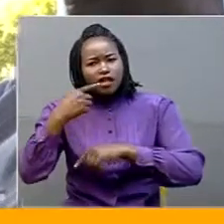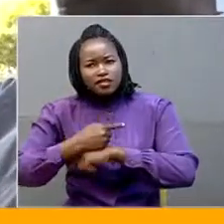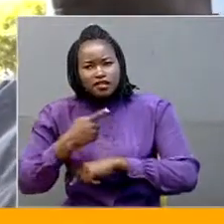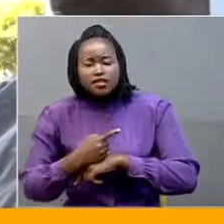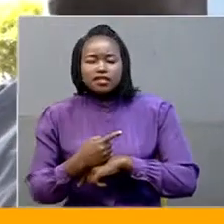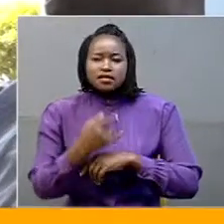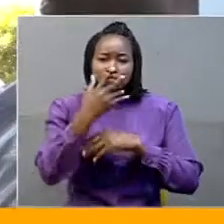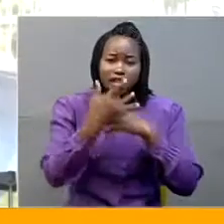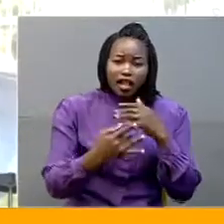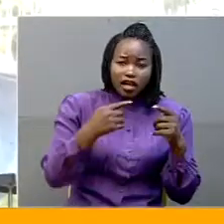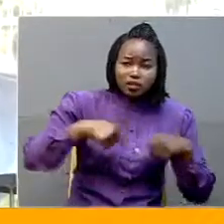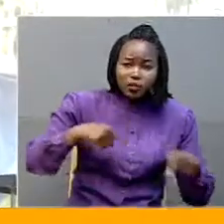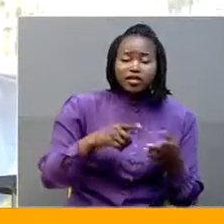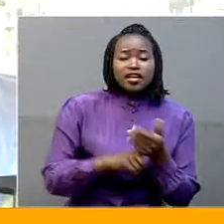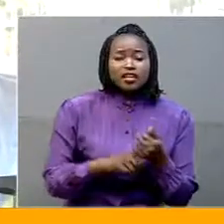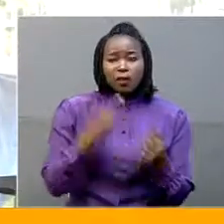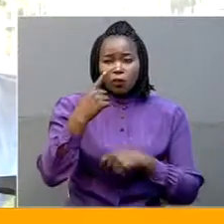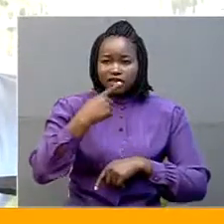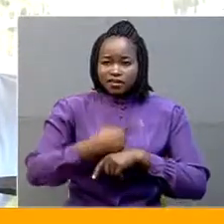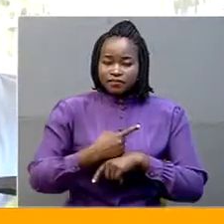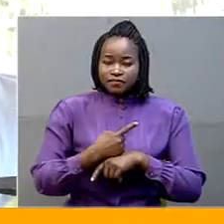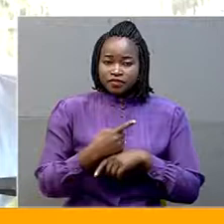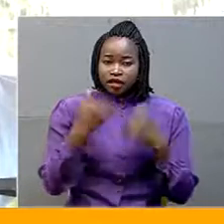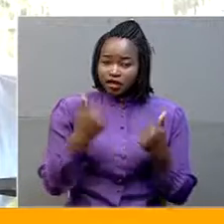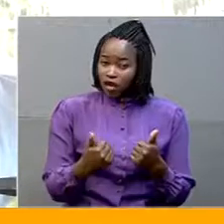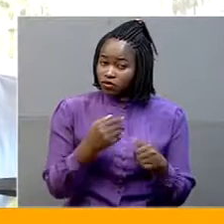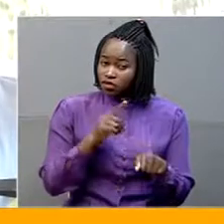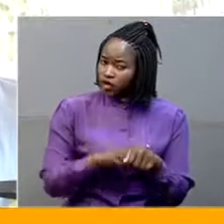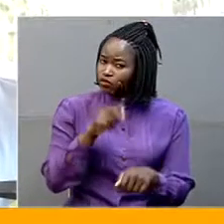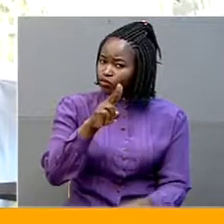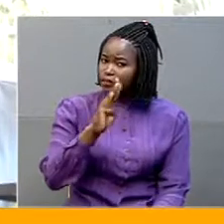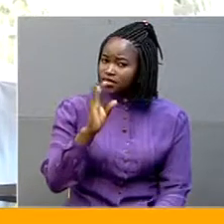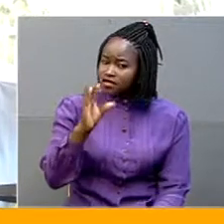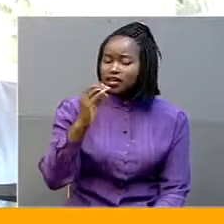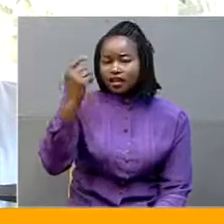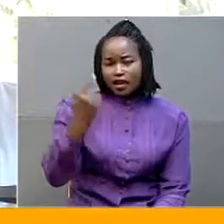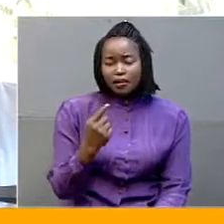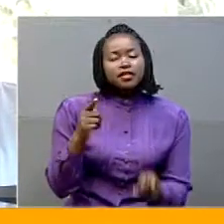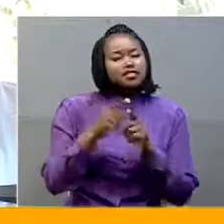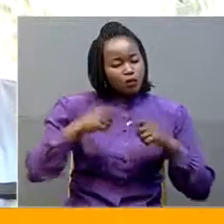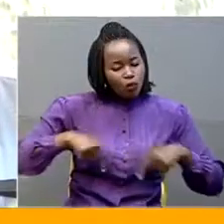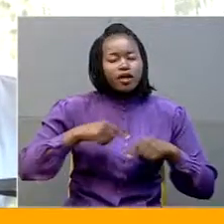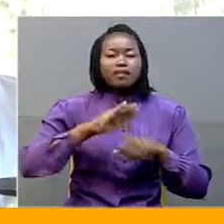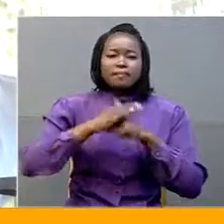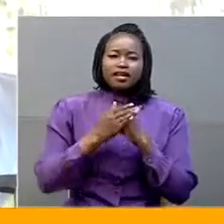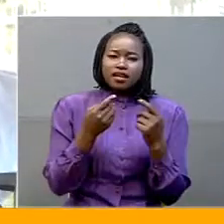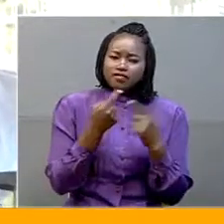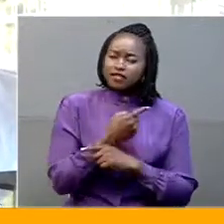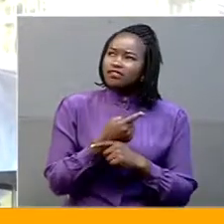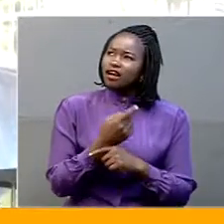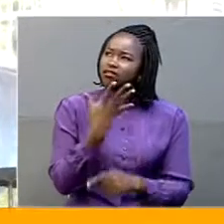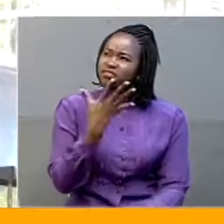units of blood collected per day. So, when UBC came with me, we have actually made a difference of around 50